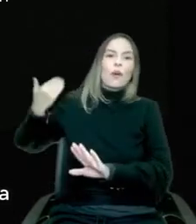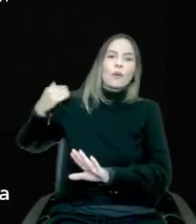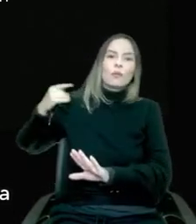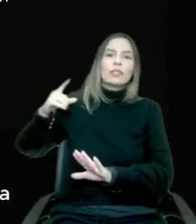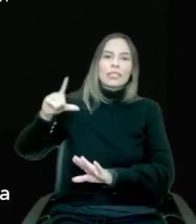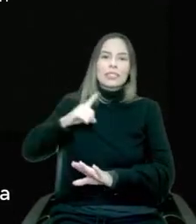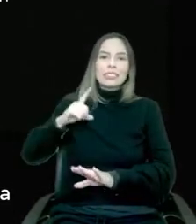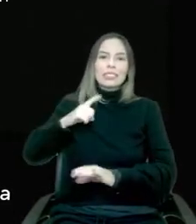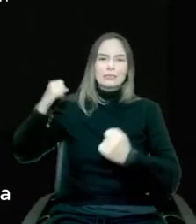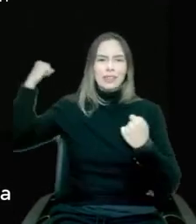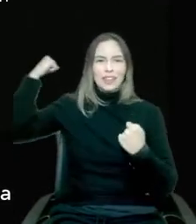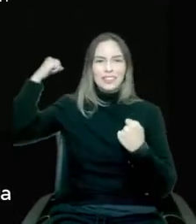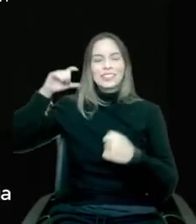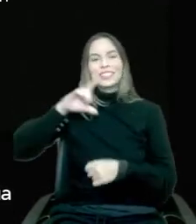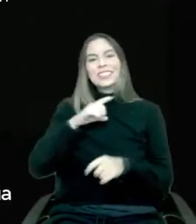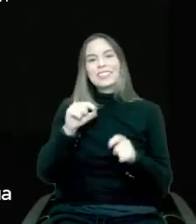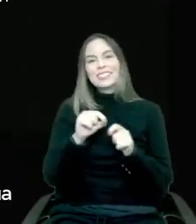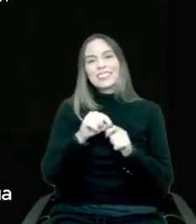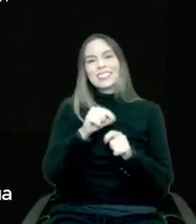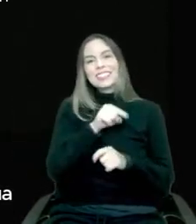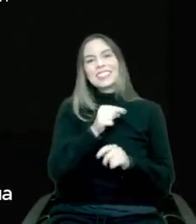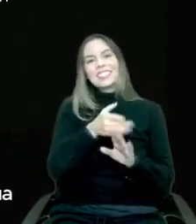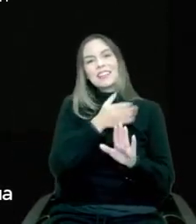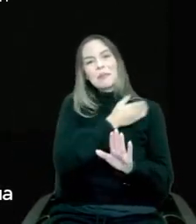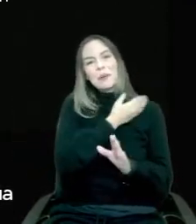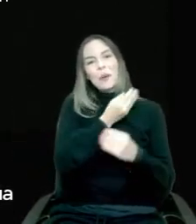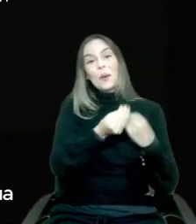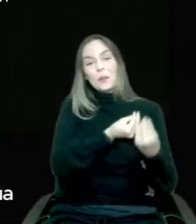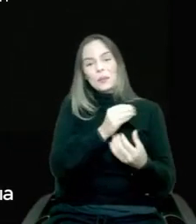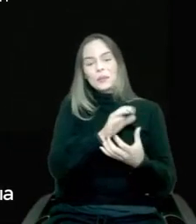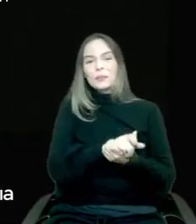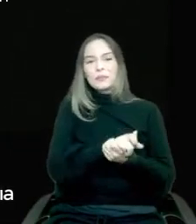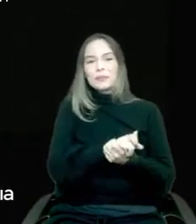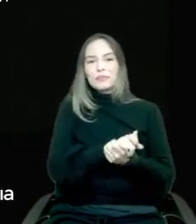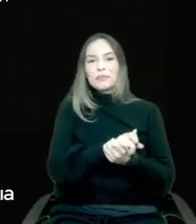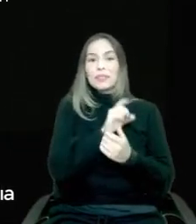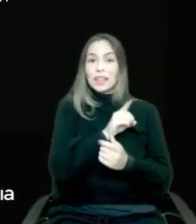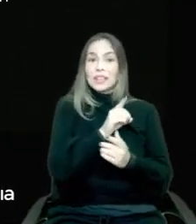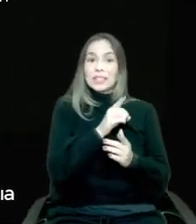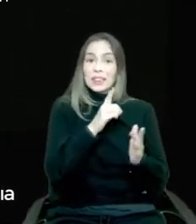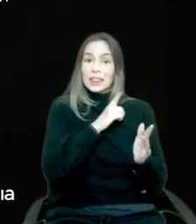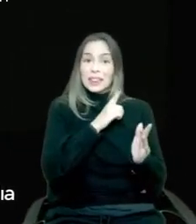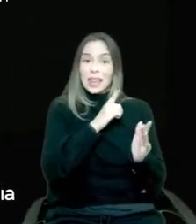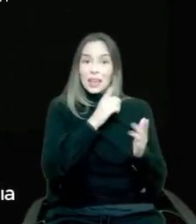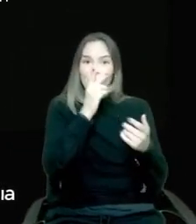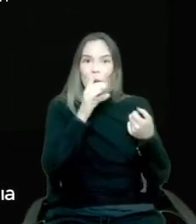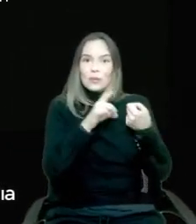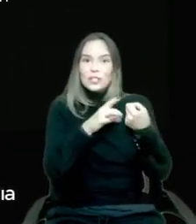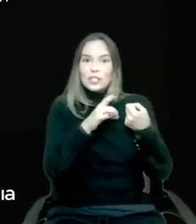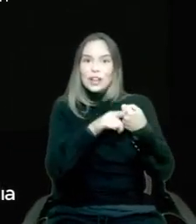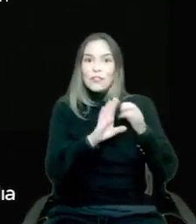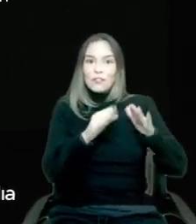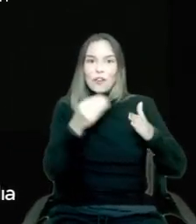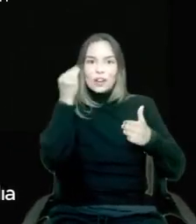a data and media company that does gyms, that has gyms, and focus on that experience. We have to look at